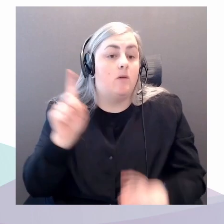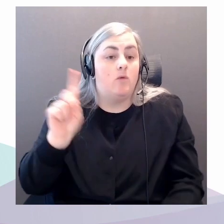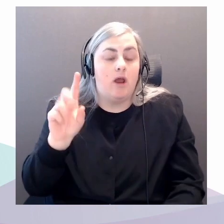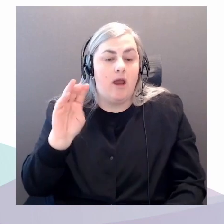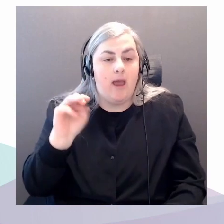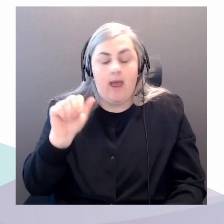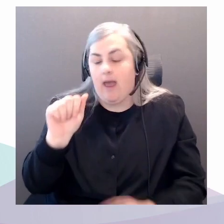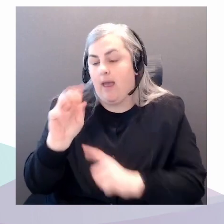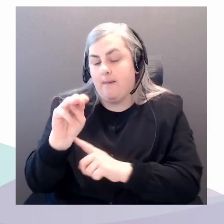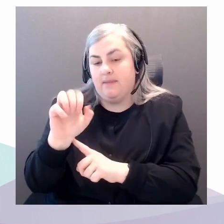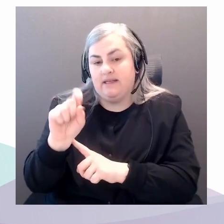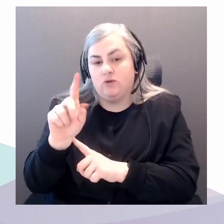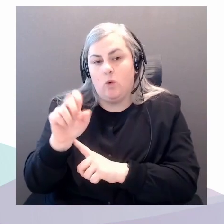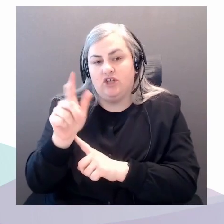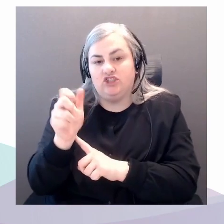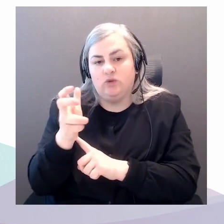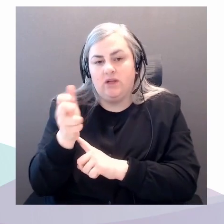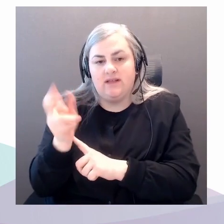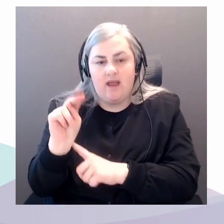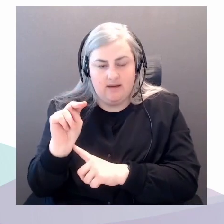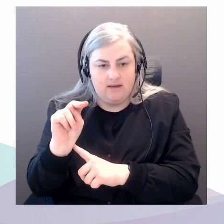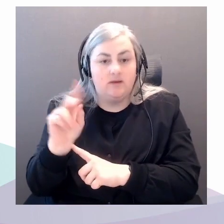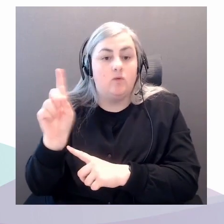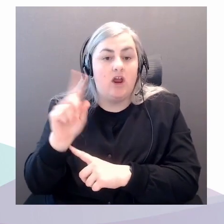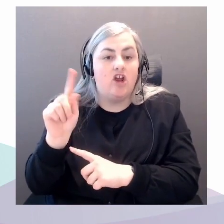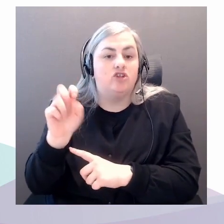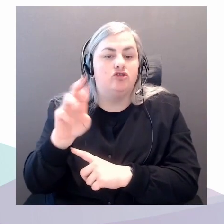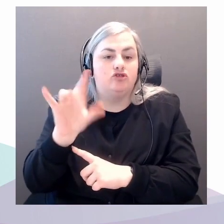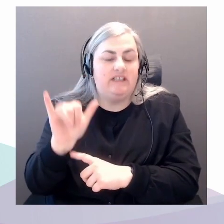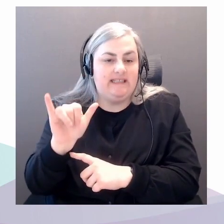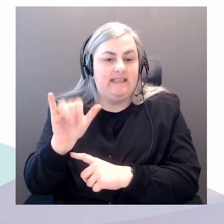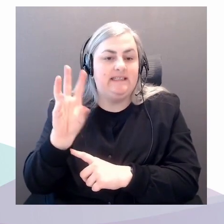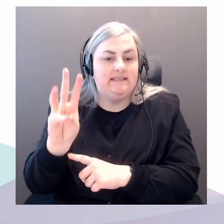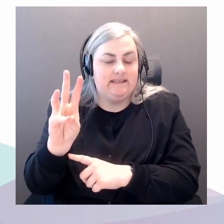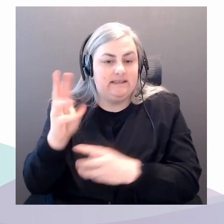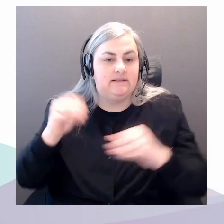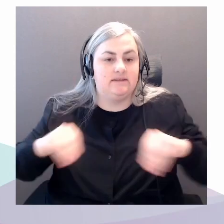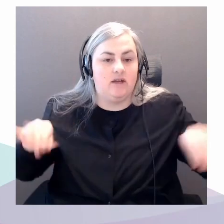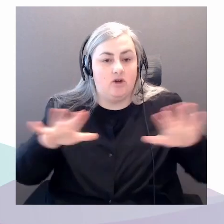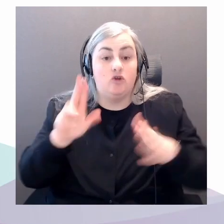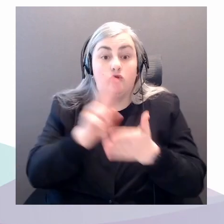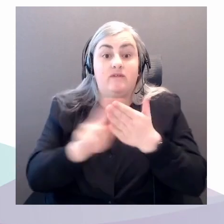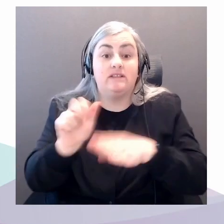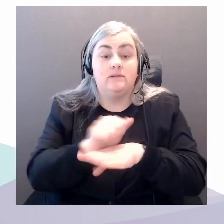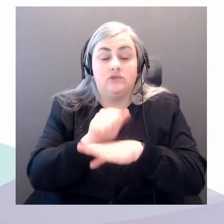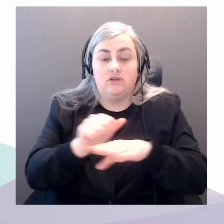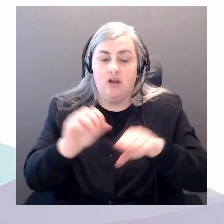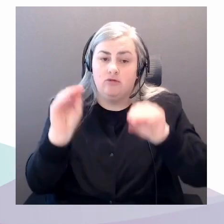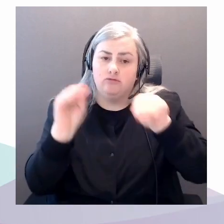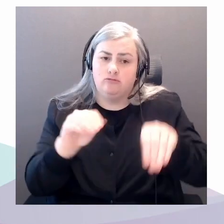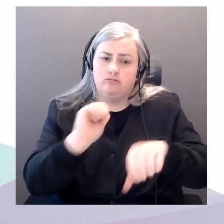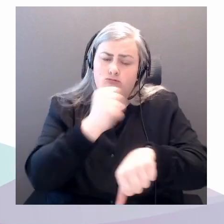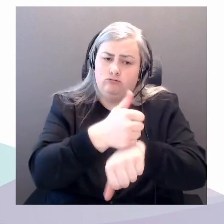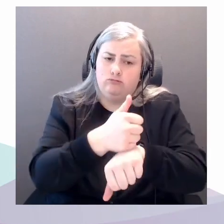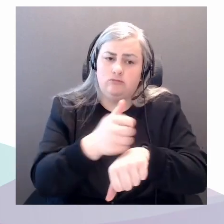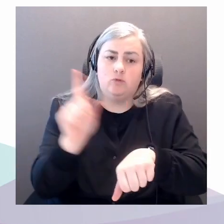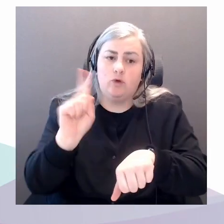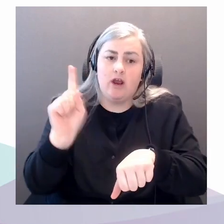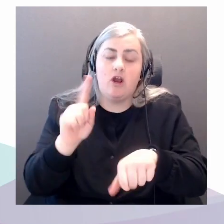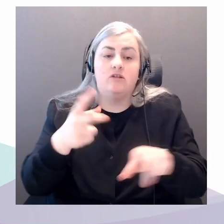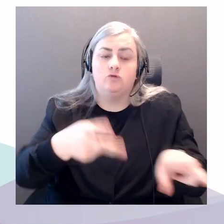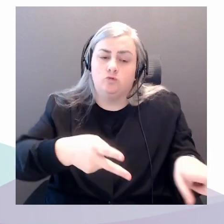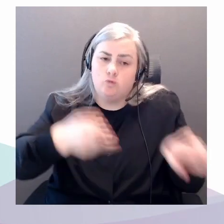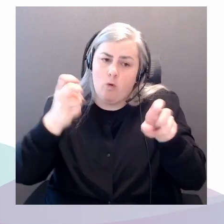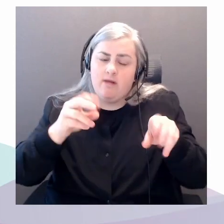University of Alberta in Edmonton is situated on lands long ago stolen from Papas Chase and Métis peoples, displacing them through